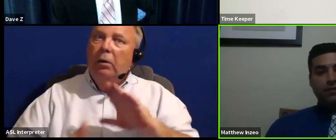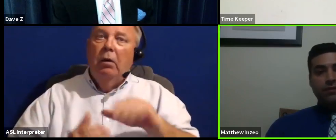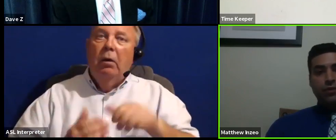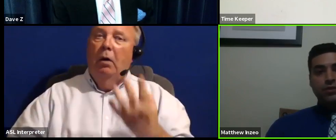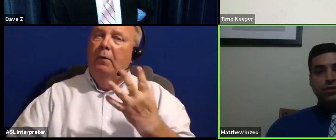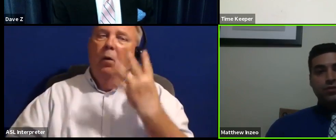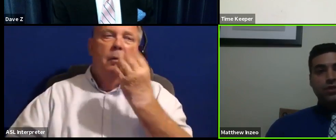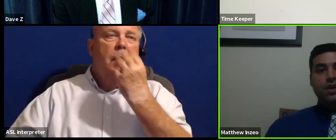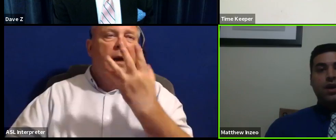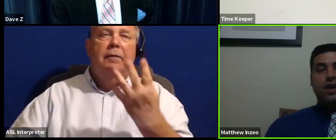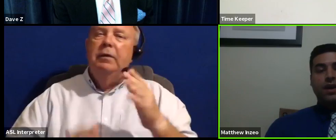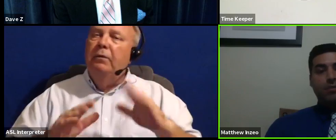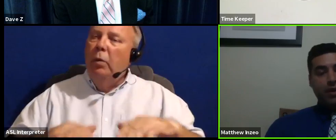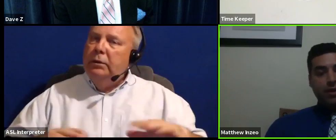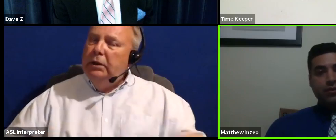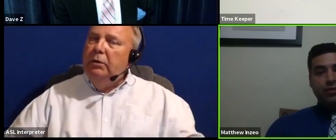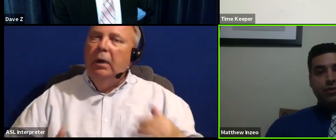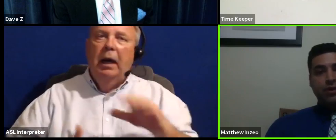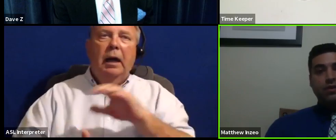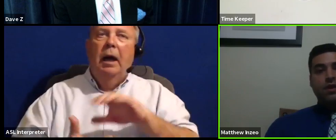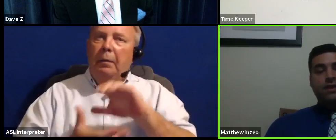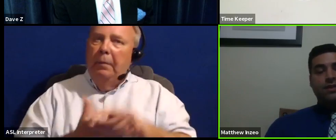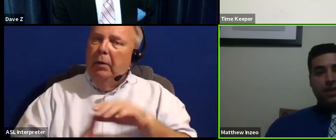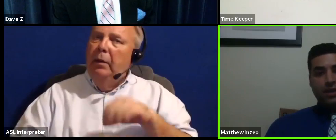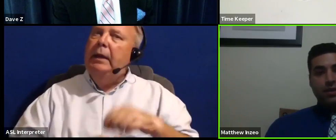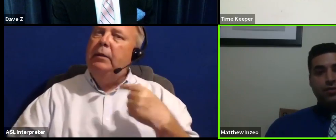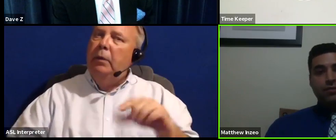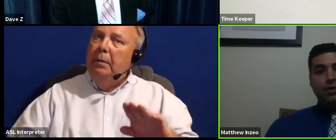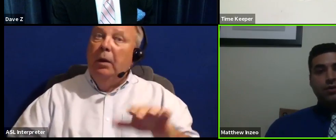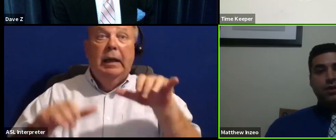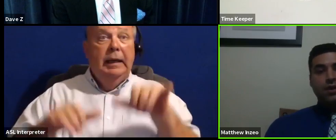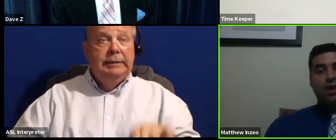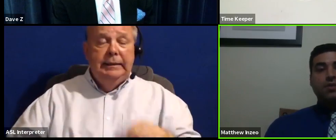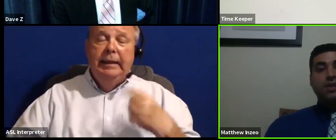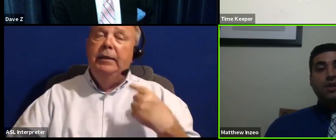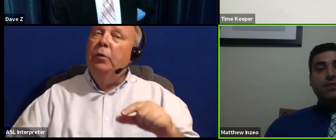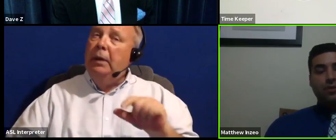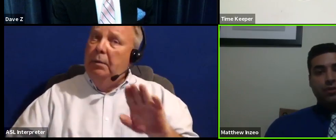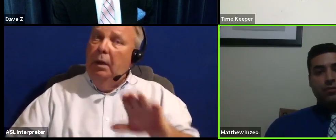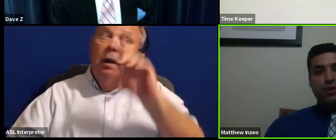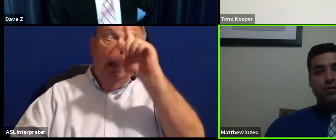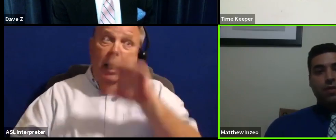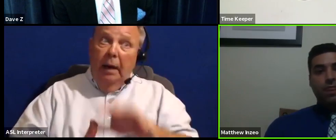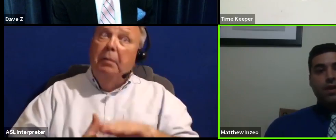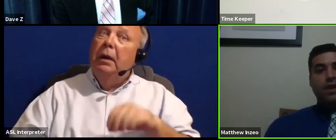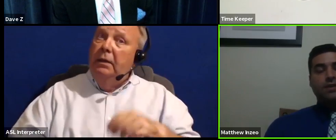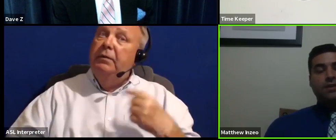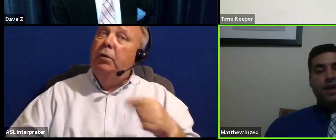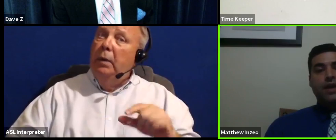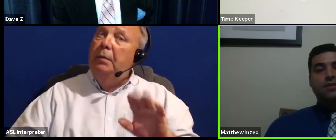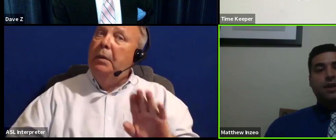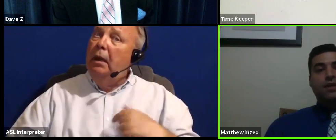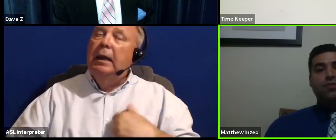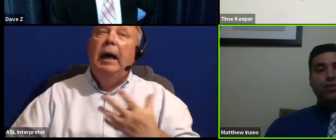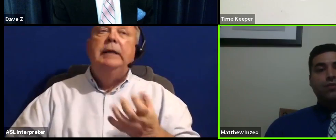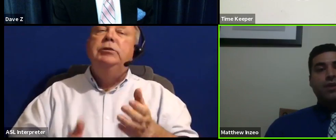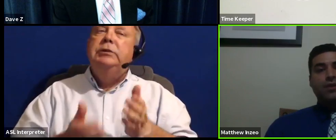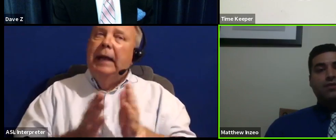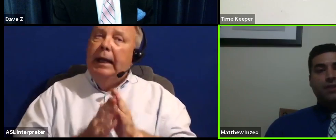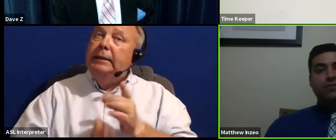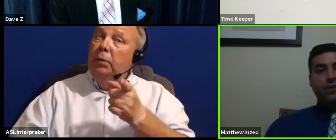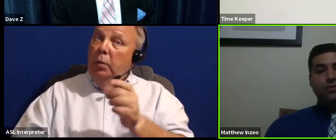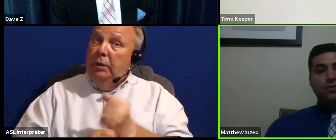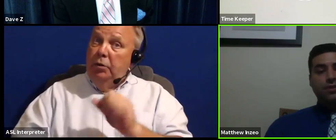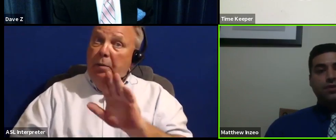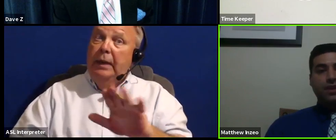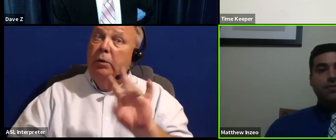of my lovely four children. I got married in Greenbelt. I stayed in Greenbelt. I believe in Greenbelt. And I just asked that when you make